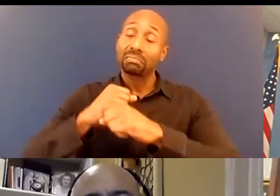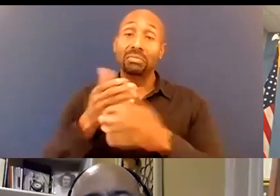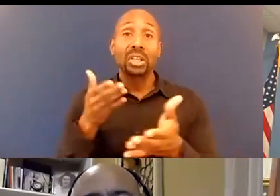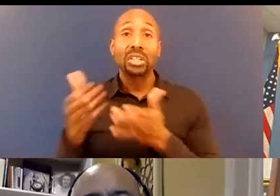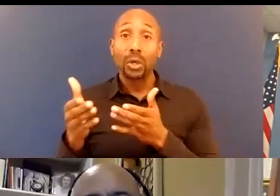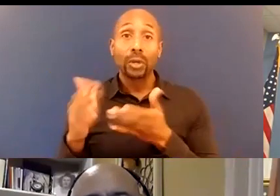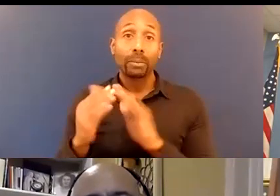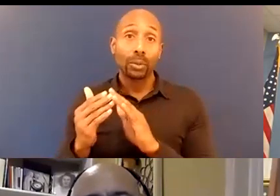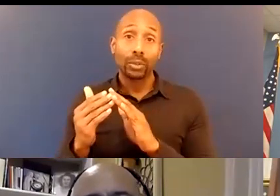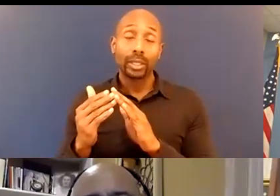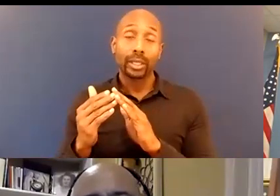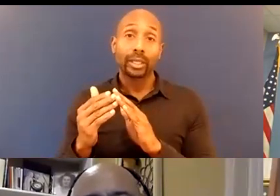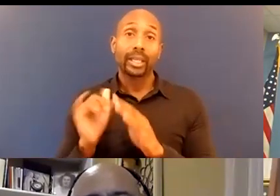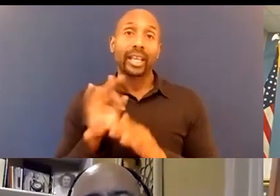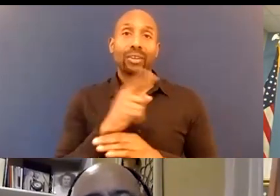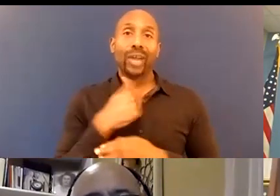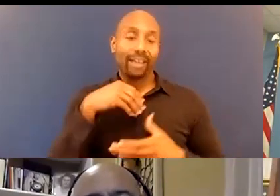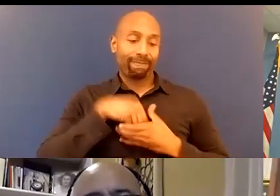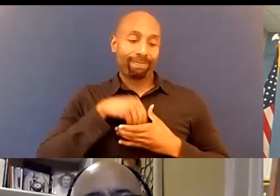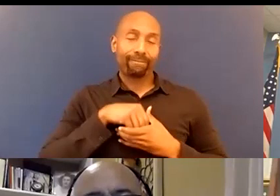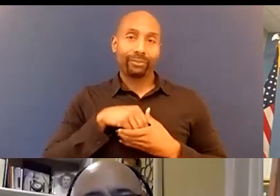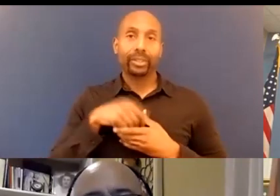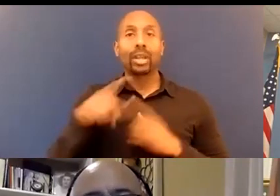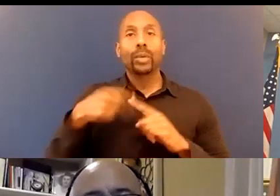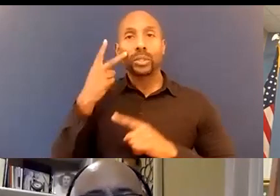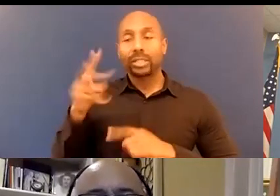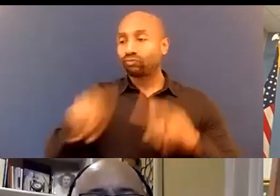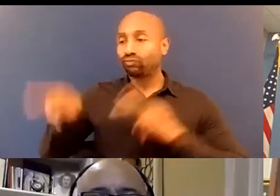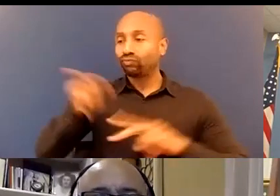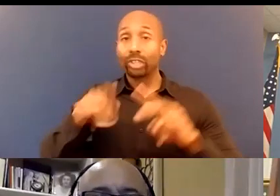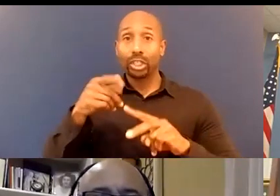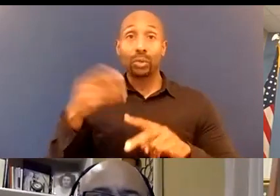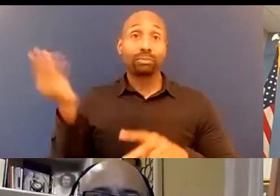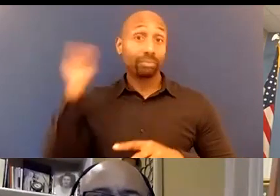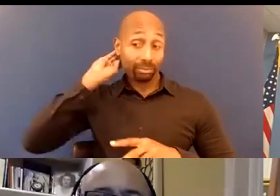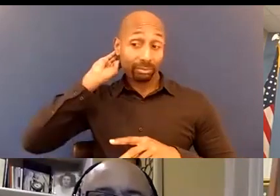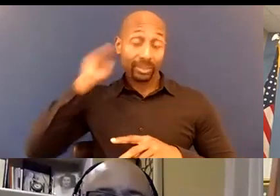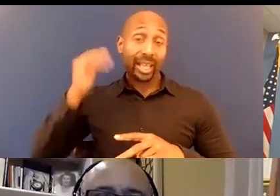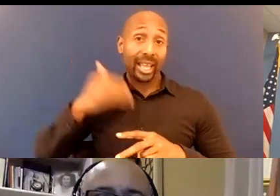stereotypes based on maybe someone's race or where they live or their class in this nation.